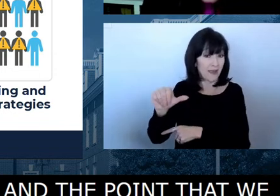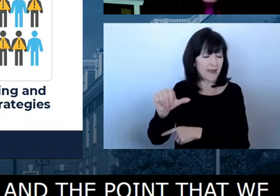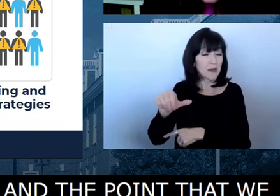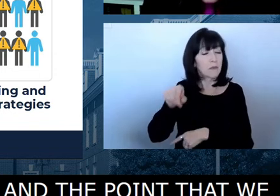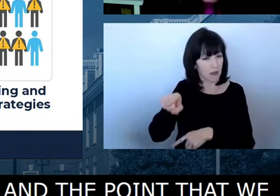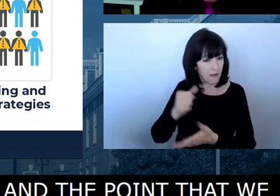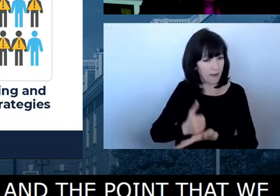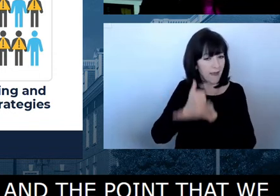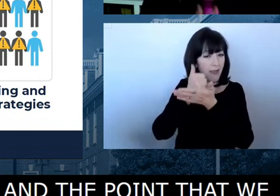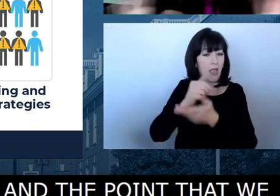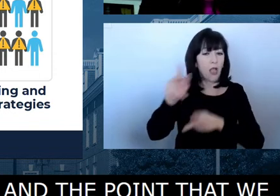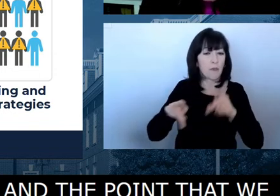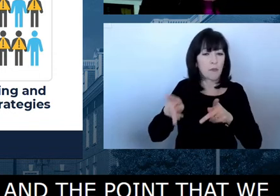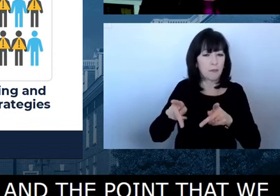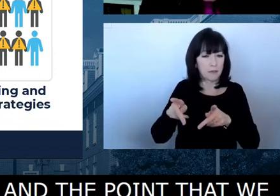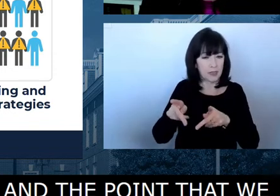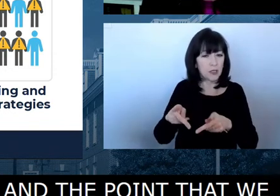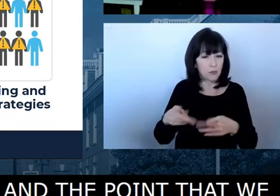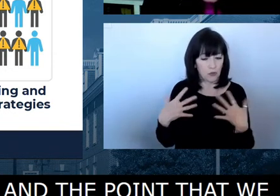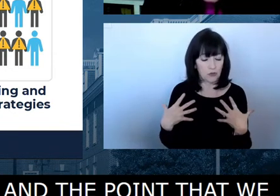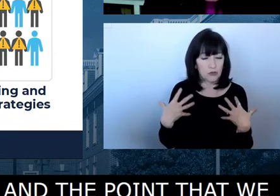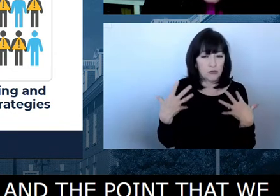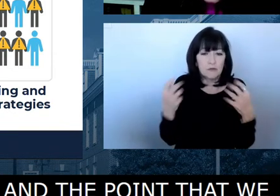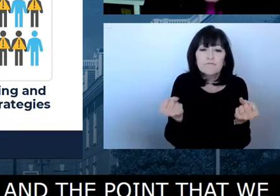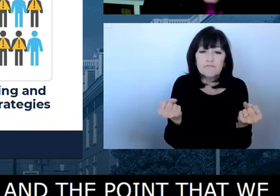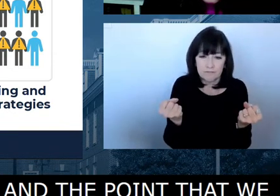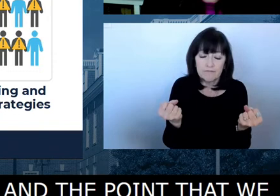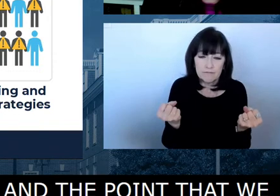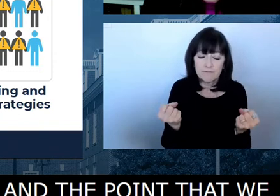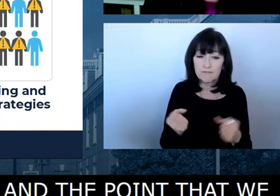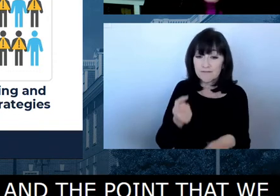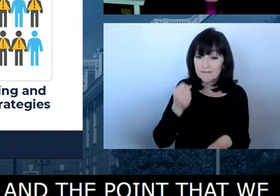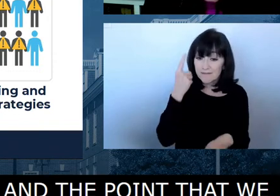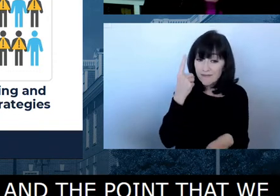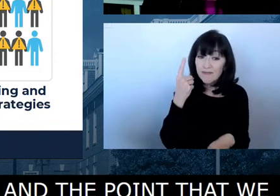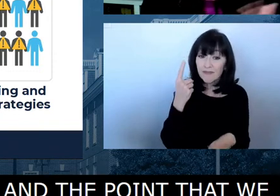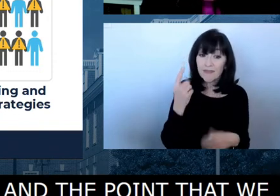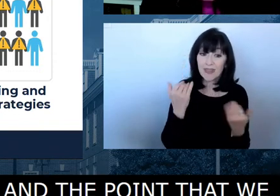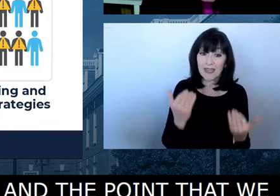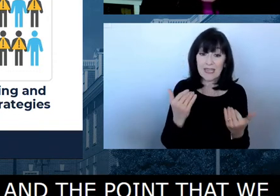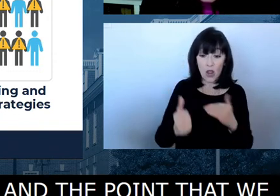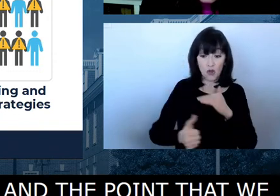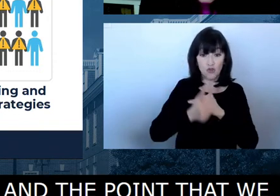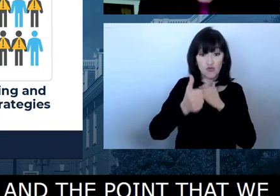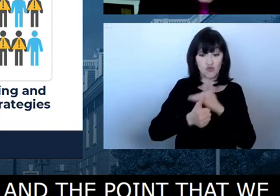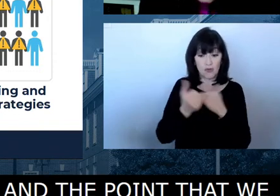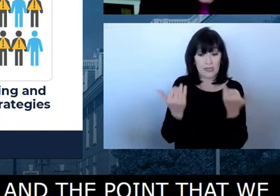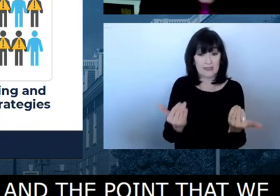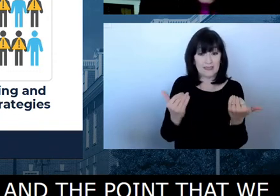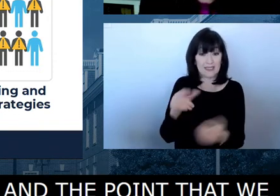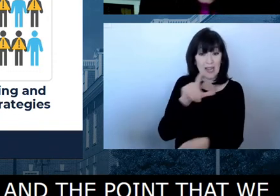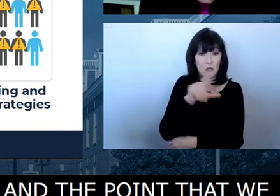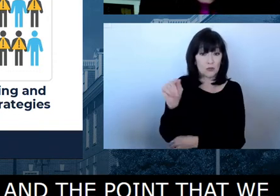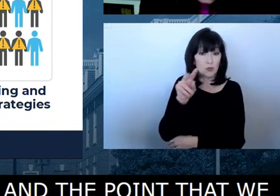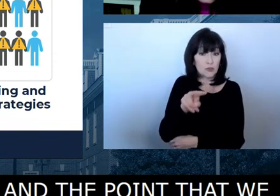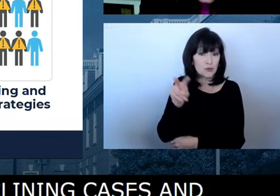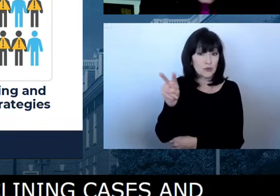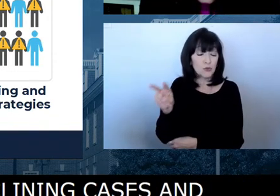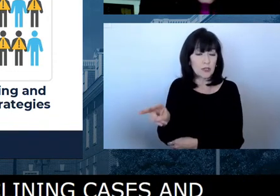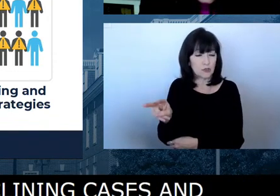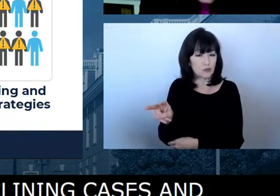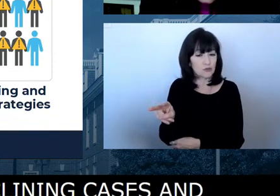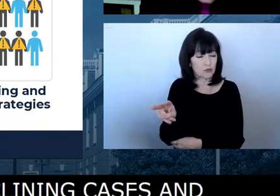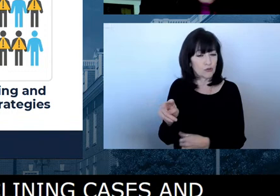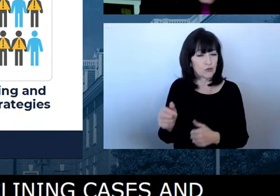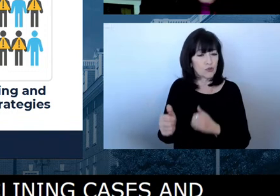risk is lower on a population level. The risk is lower today than it was in early January. Uh, when the